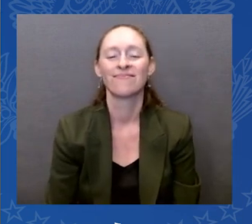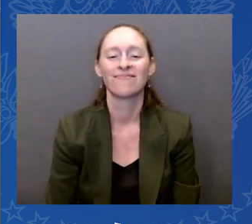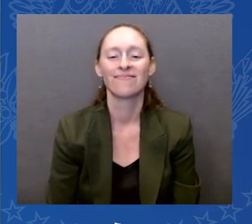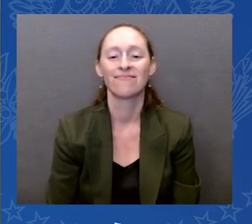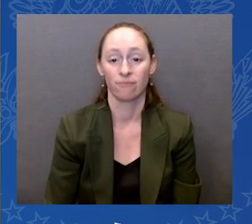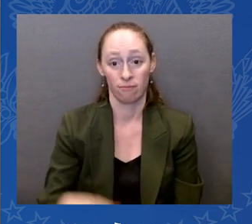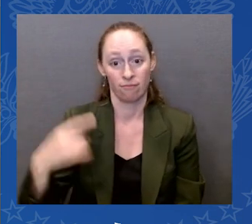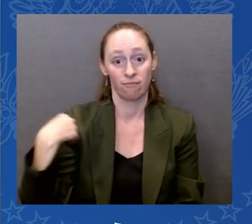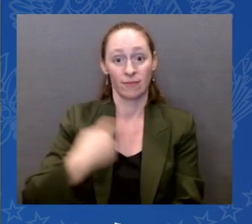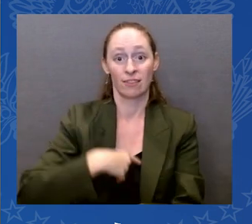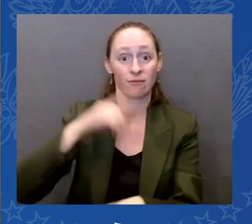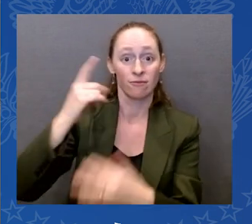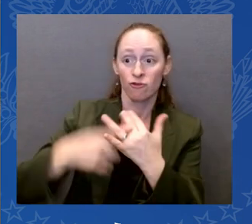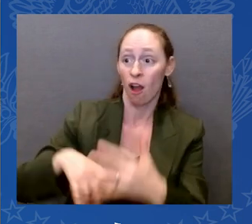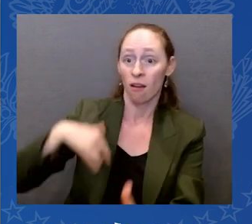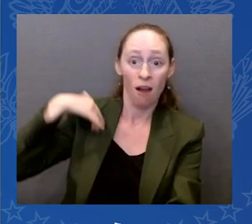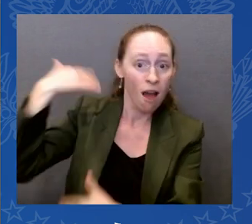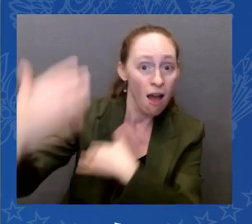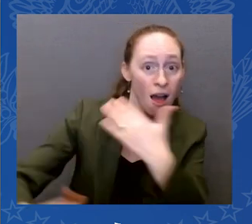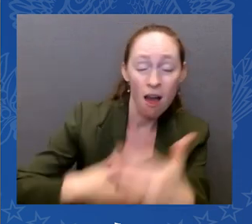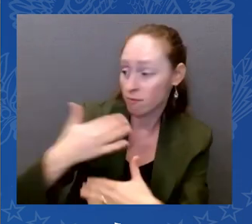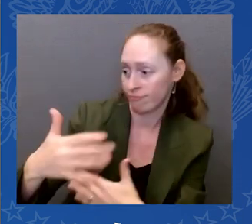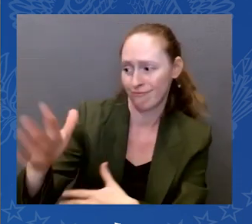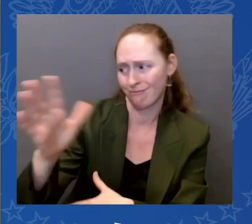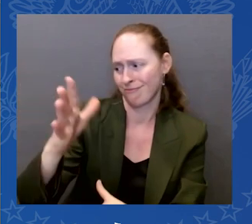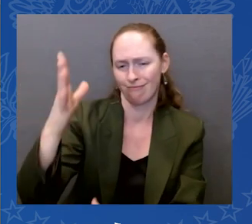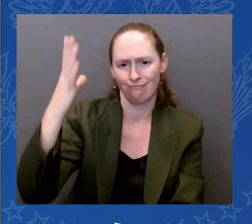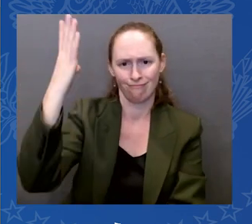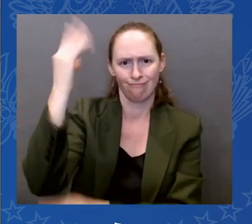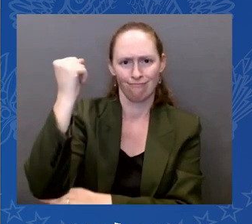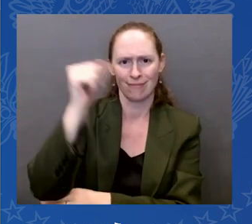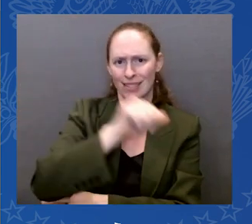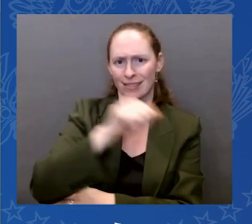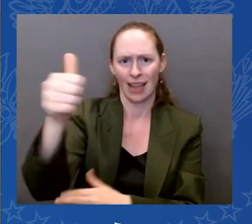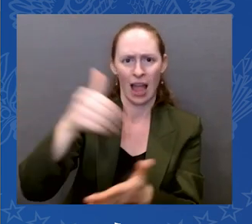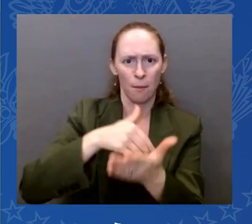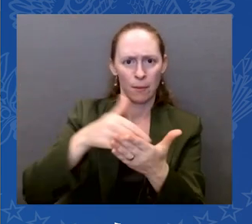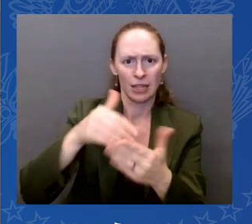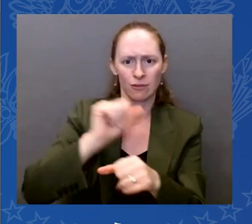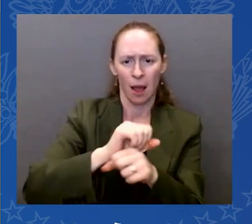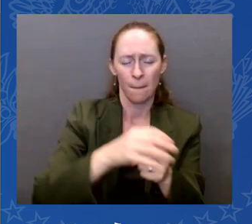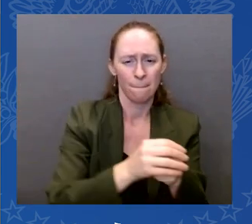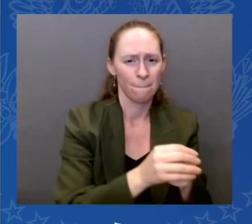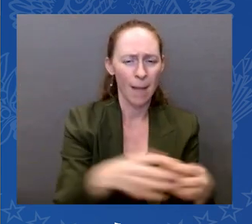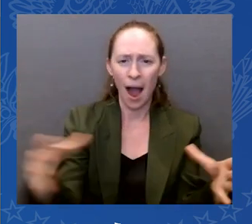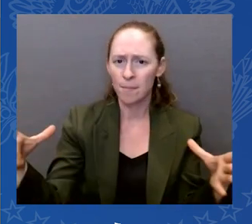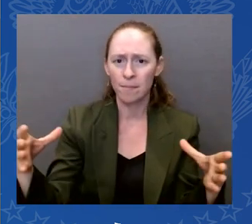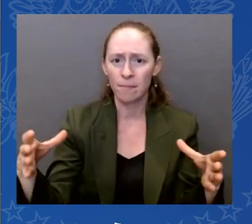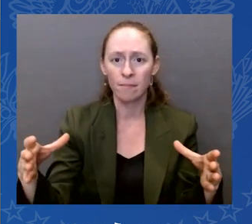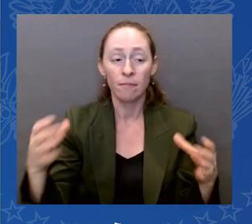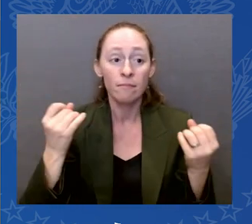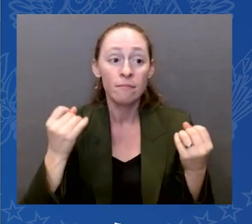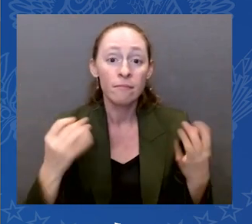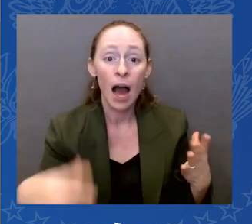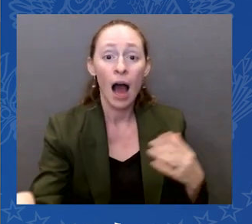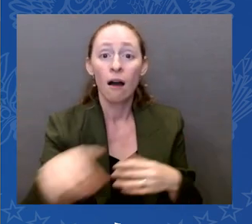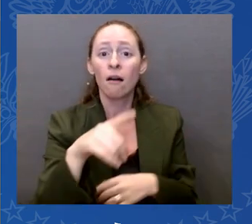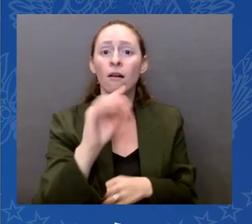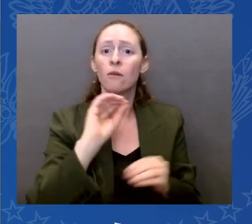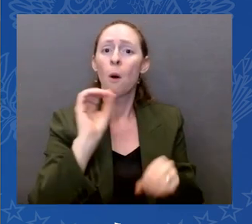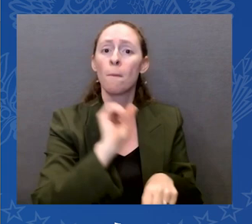We saw the biggest one-year drop in Hispanic unemployment on record, the biggest drop in unemployment.